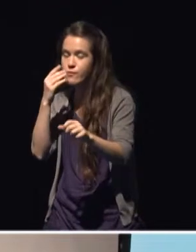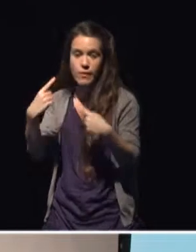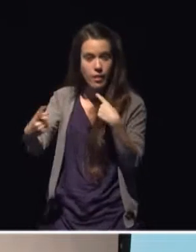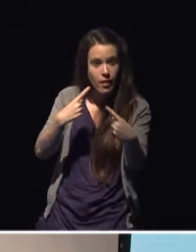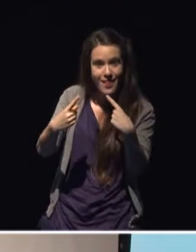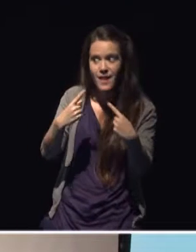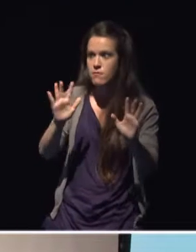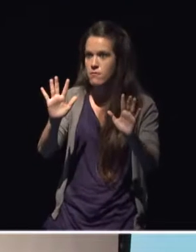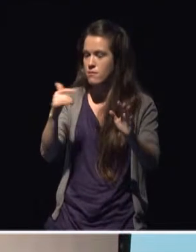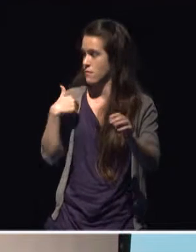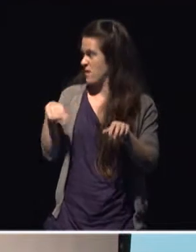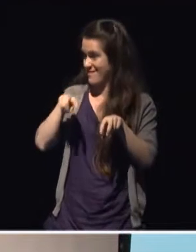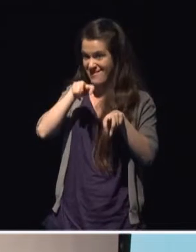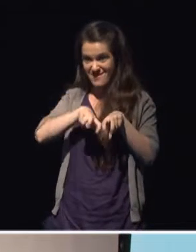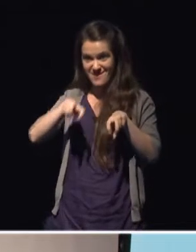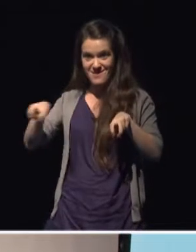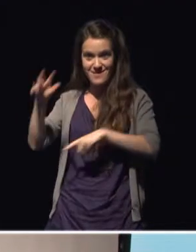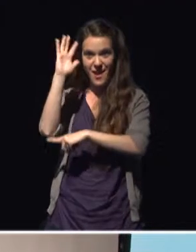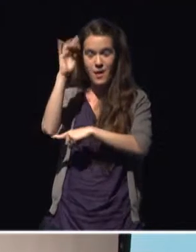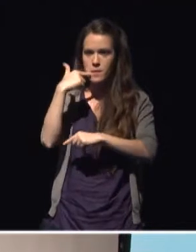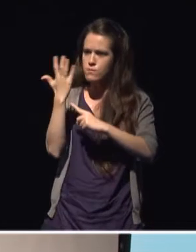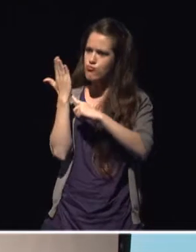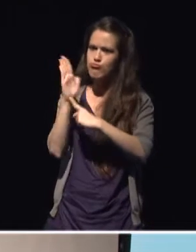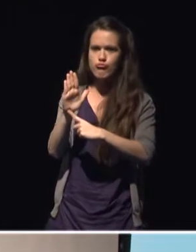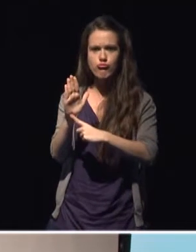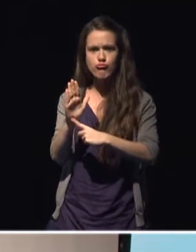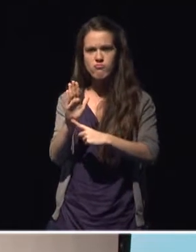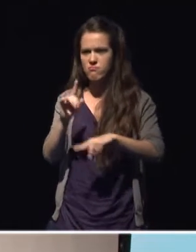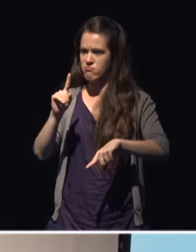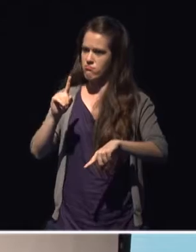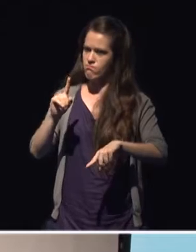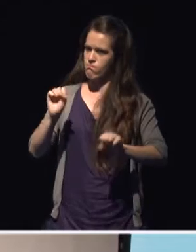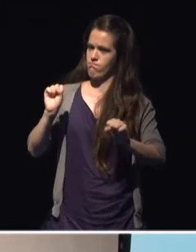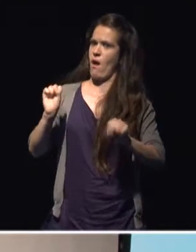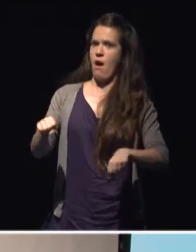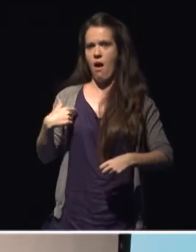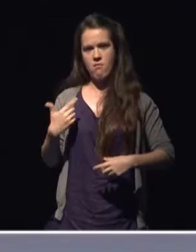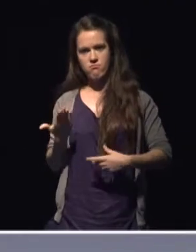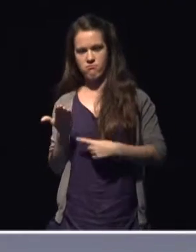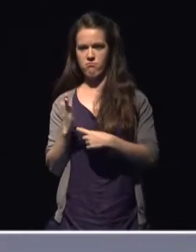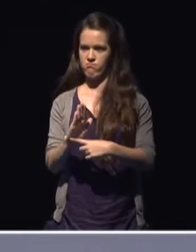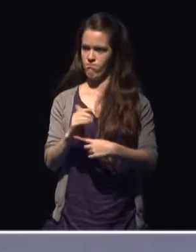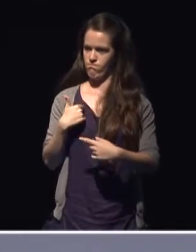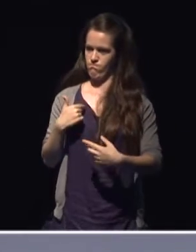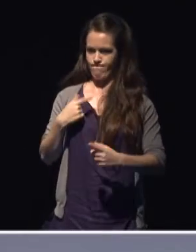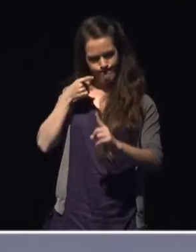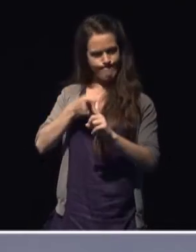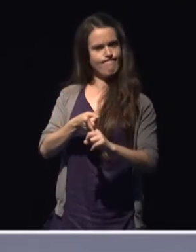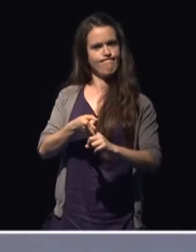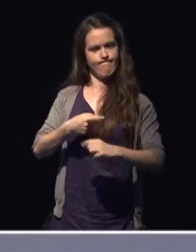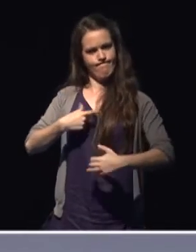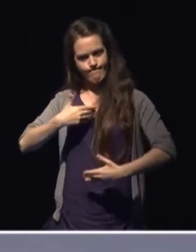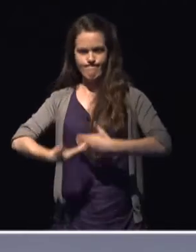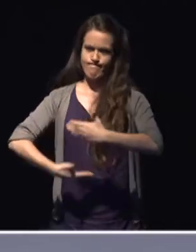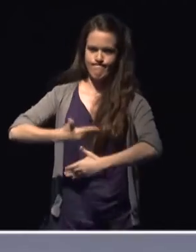from all what we had from the panel here that it can indeed be operationalized and actually it is being operationalized and it is not a